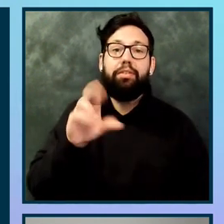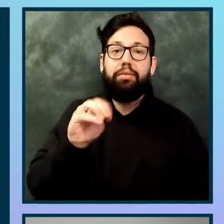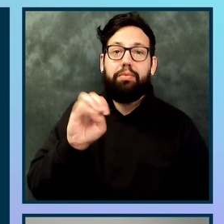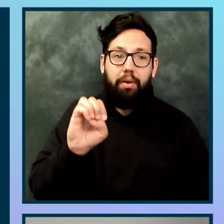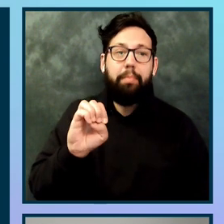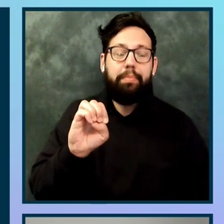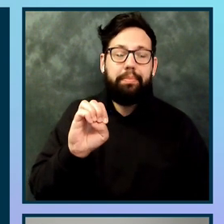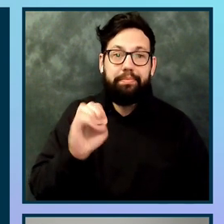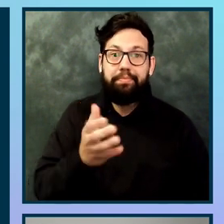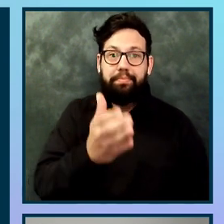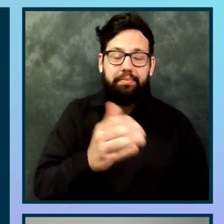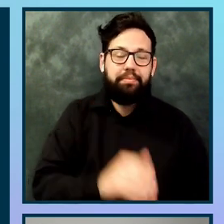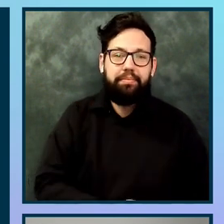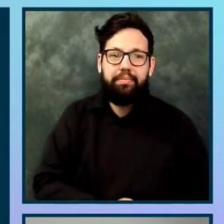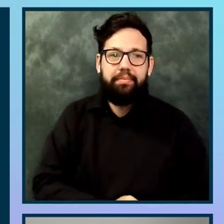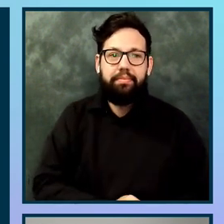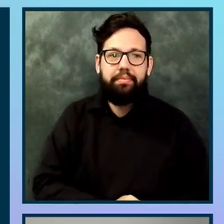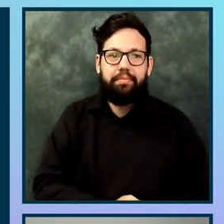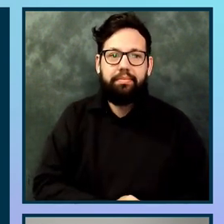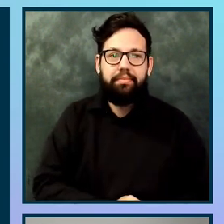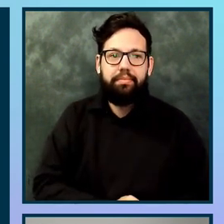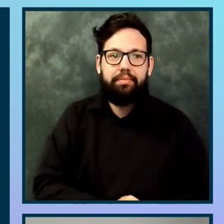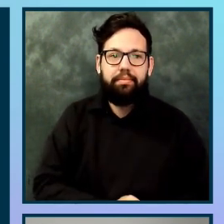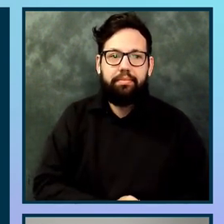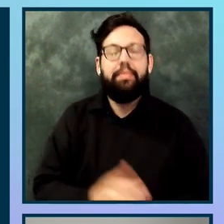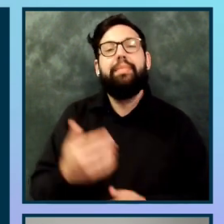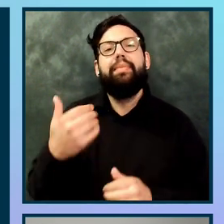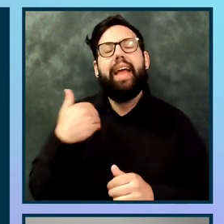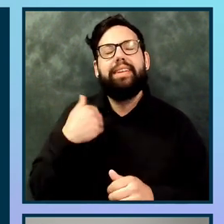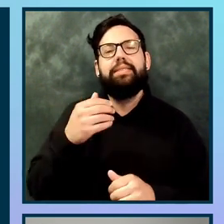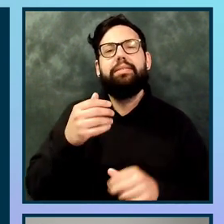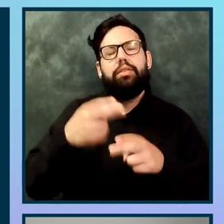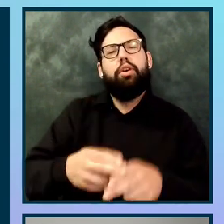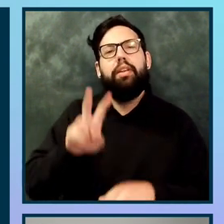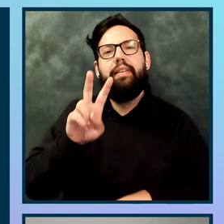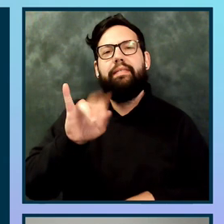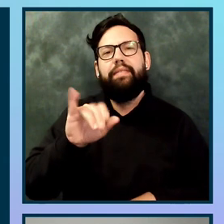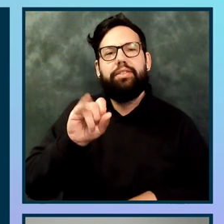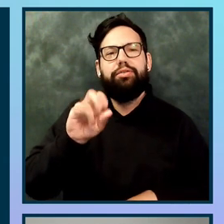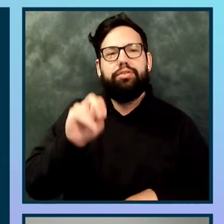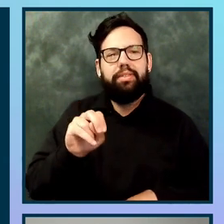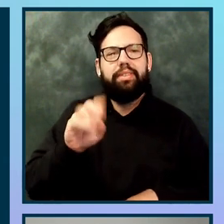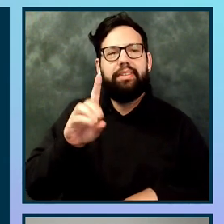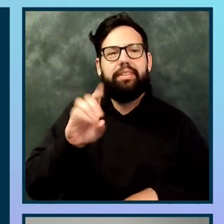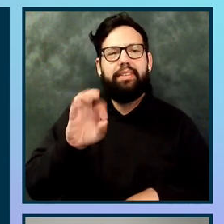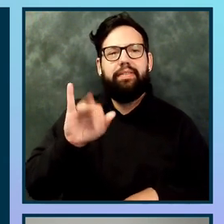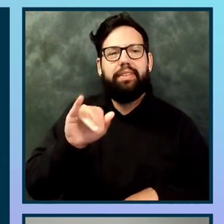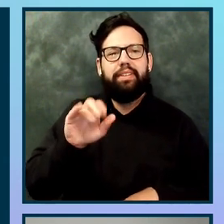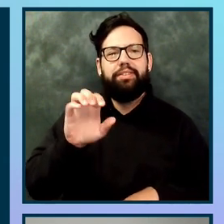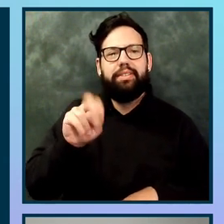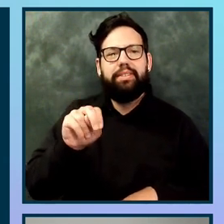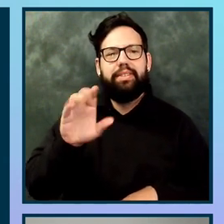a vision deficiencies emulation tool. You can find it under rendering